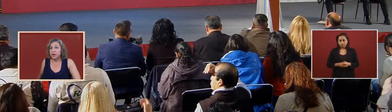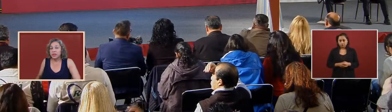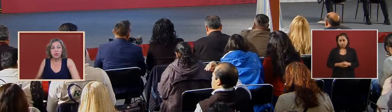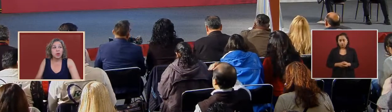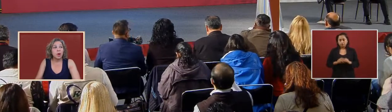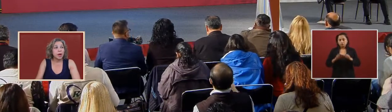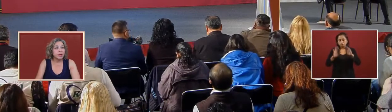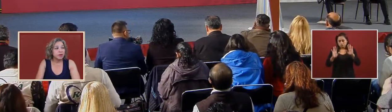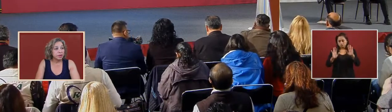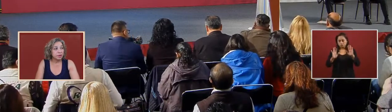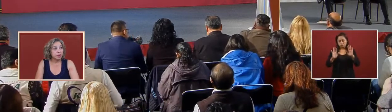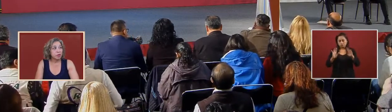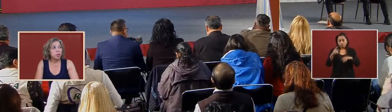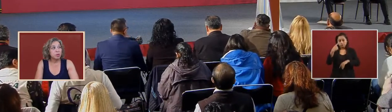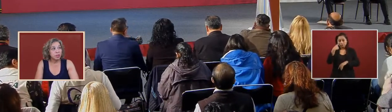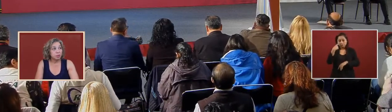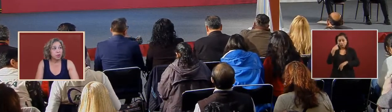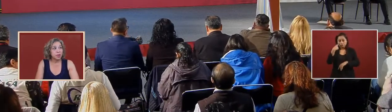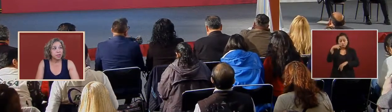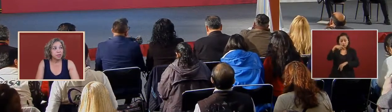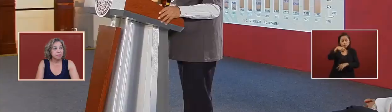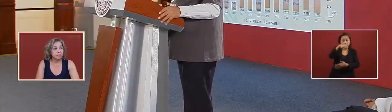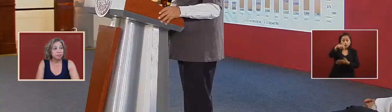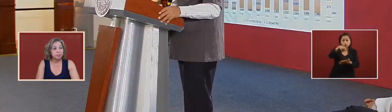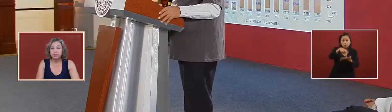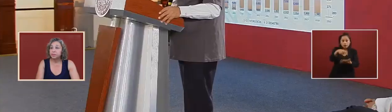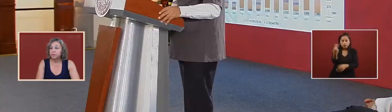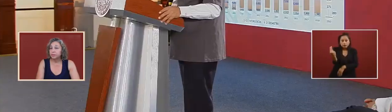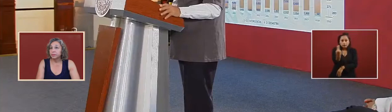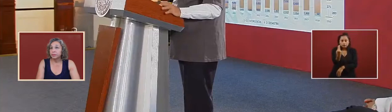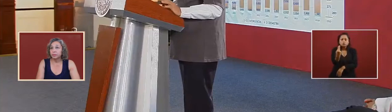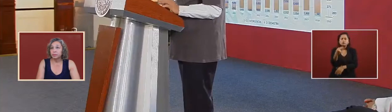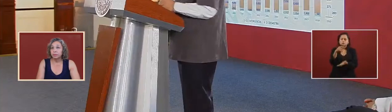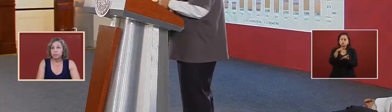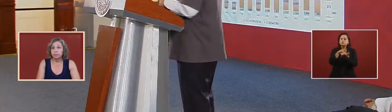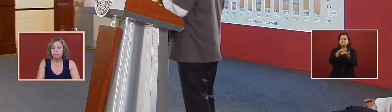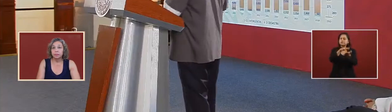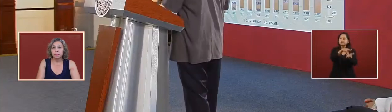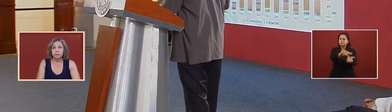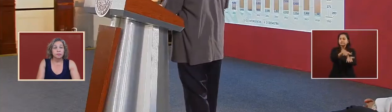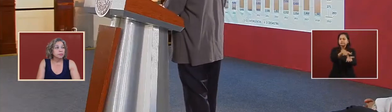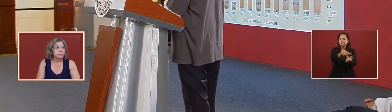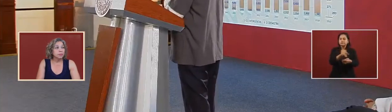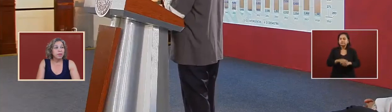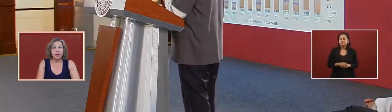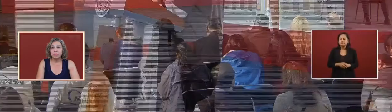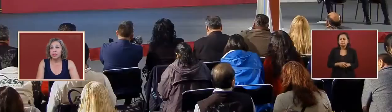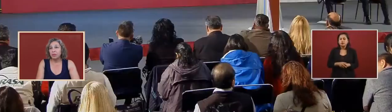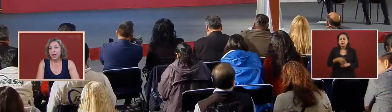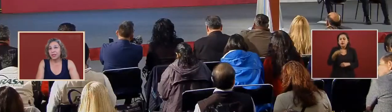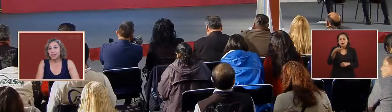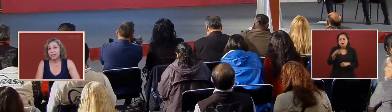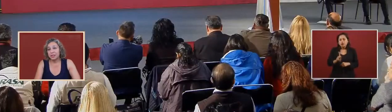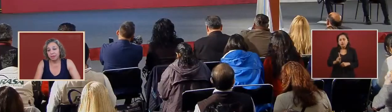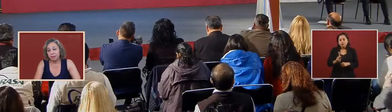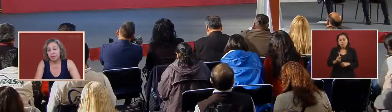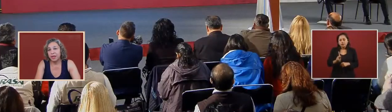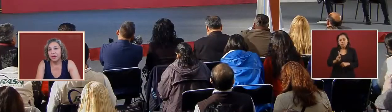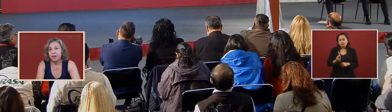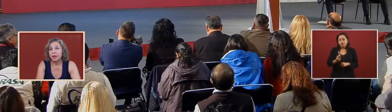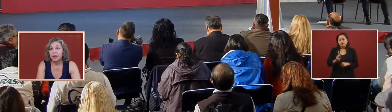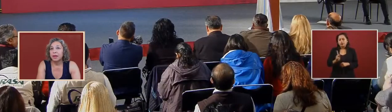where it is required we will support but it was a practice